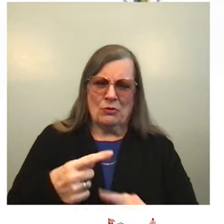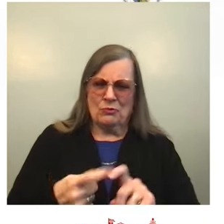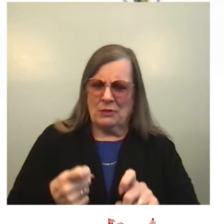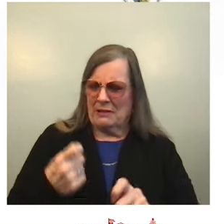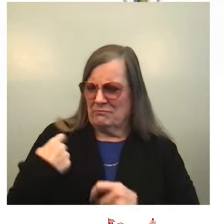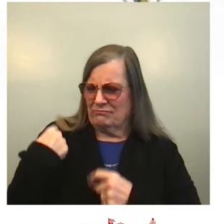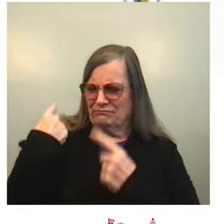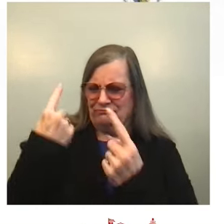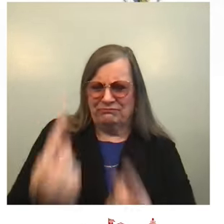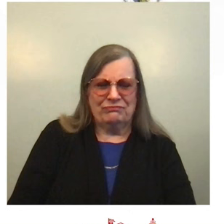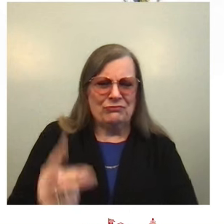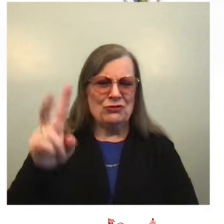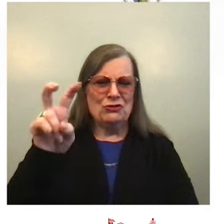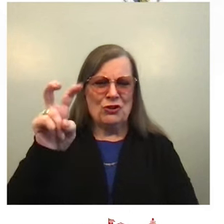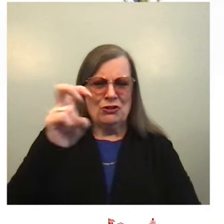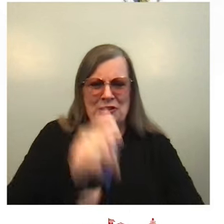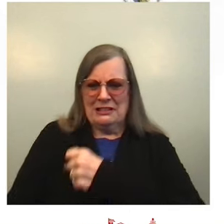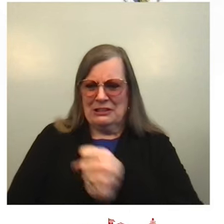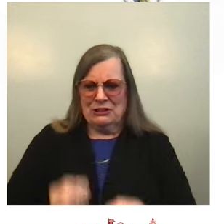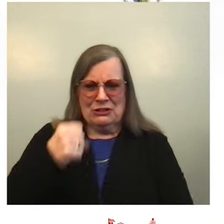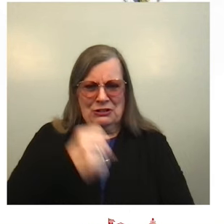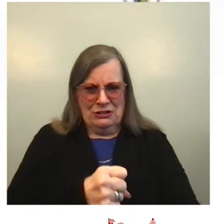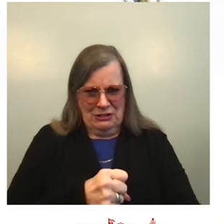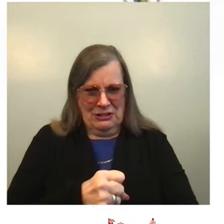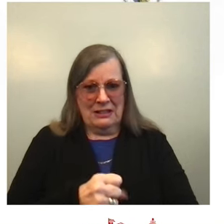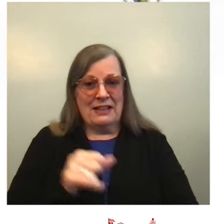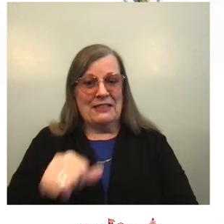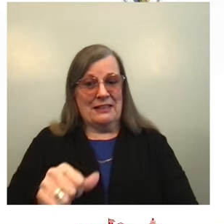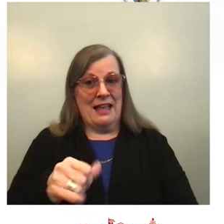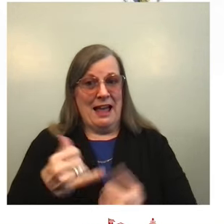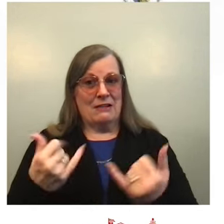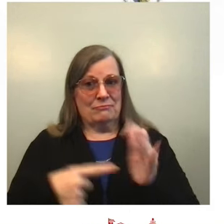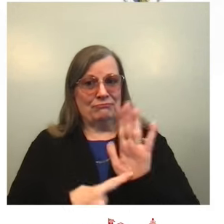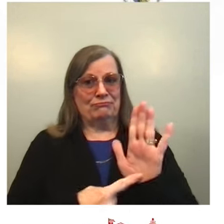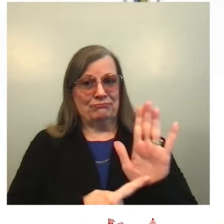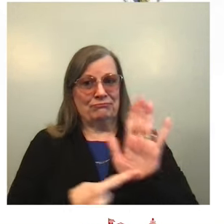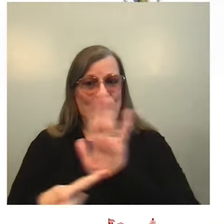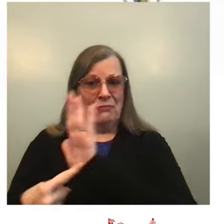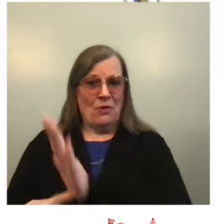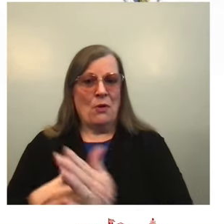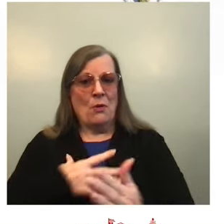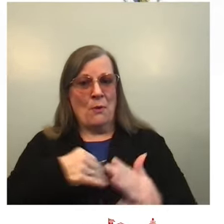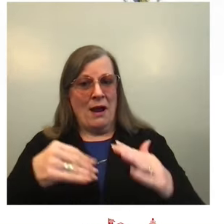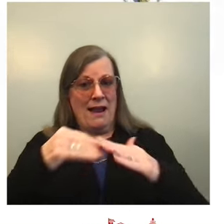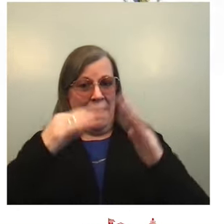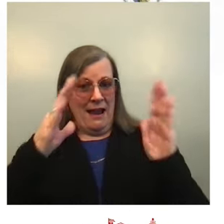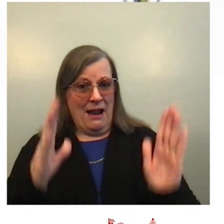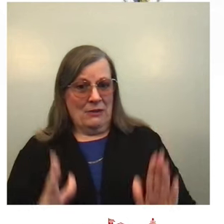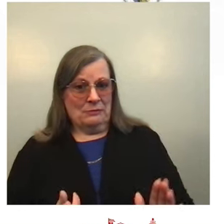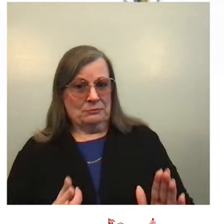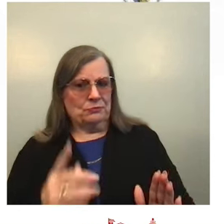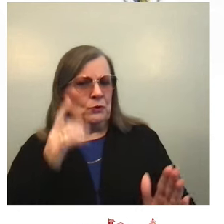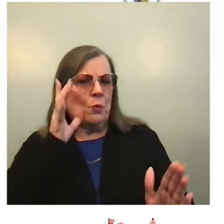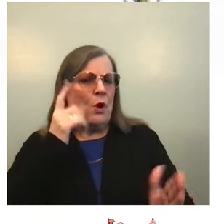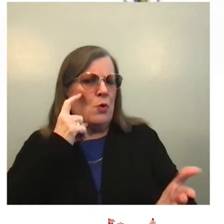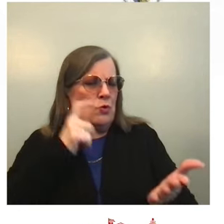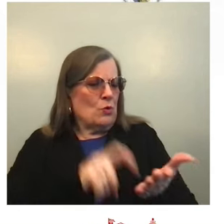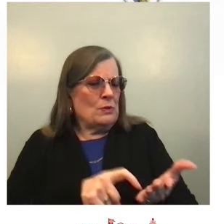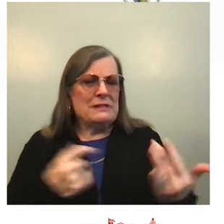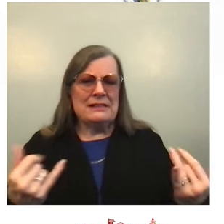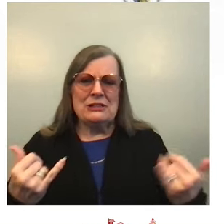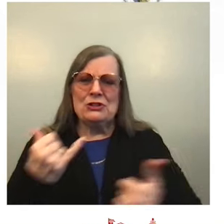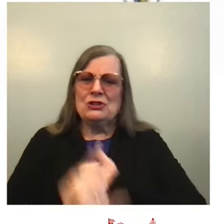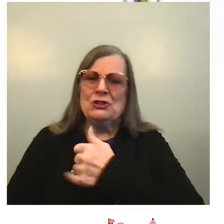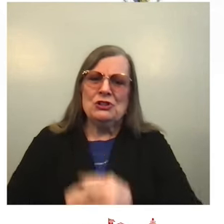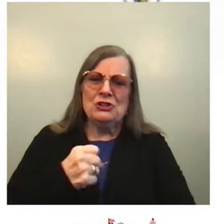to the White House. You'll also notice that this year's Gingerbread House, have y'all seen it? Yes.